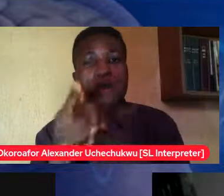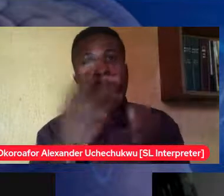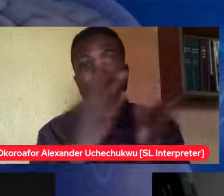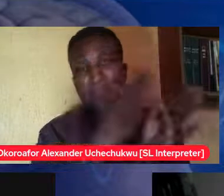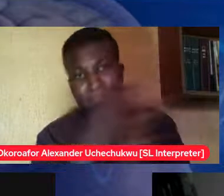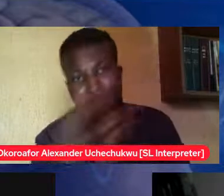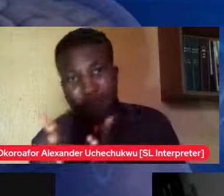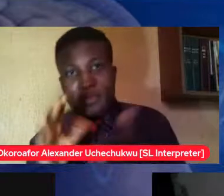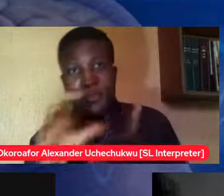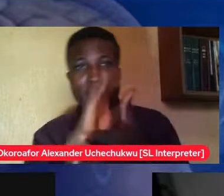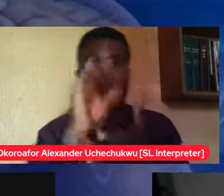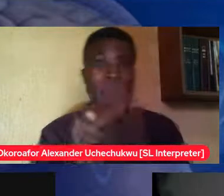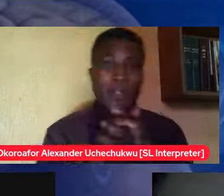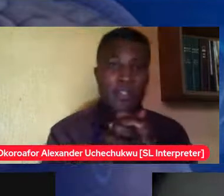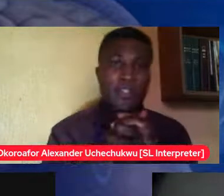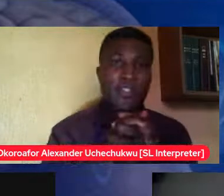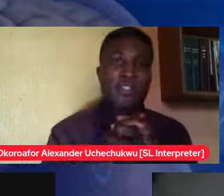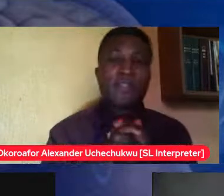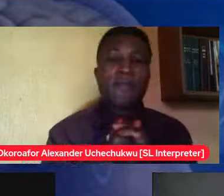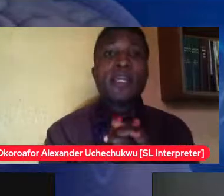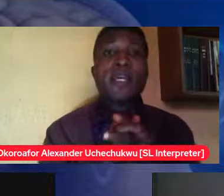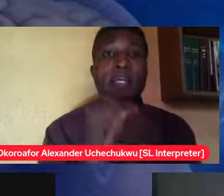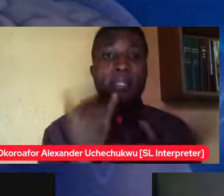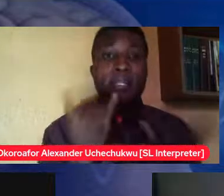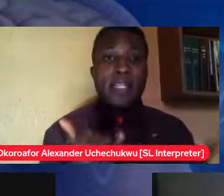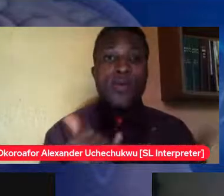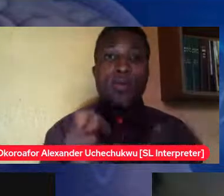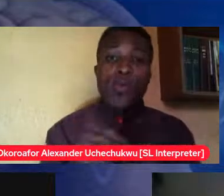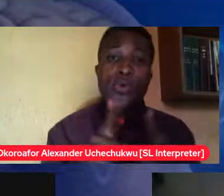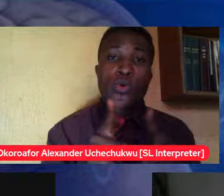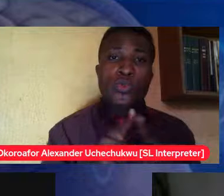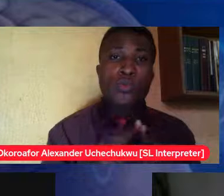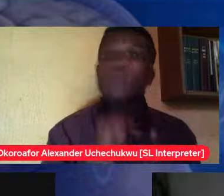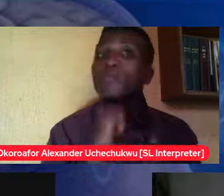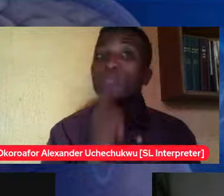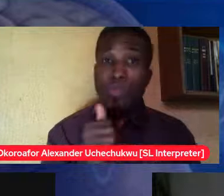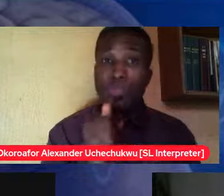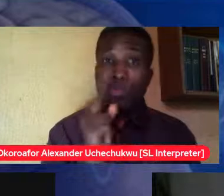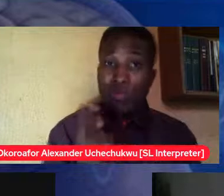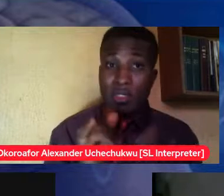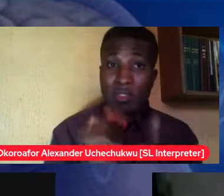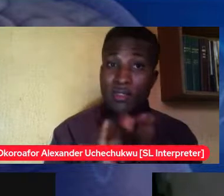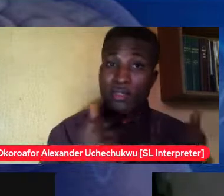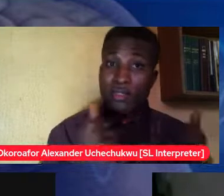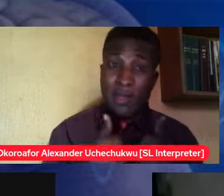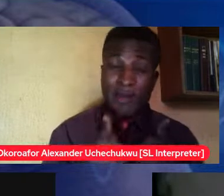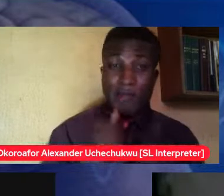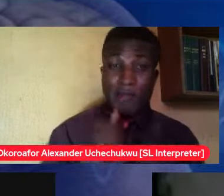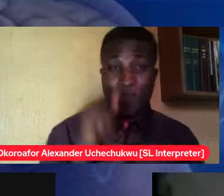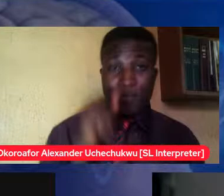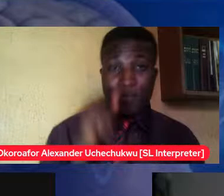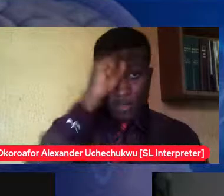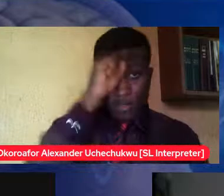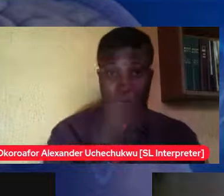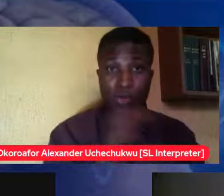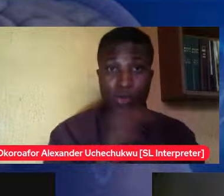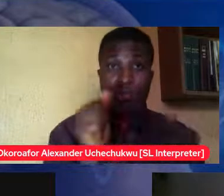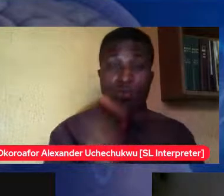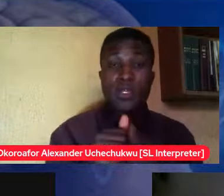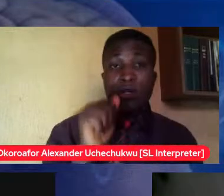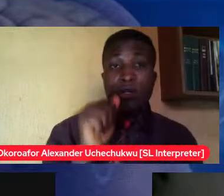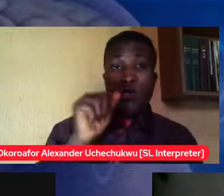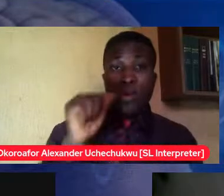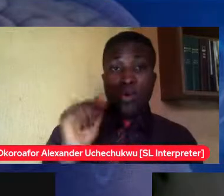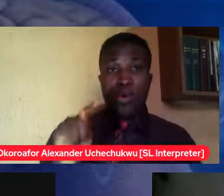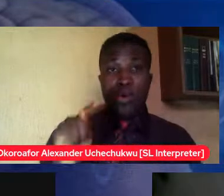a son with autism i also had a brother with autism my brother passed three years ago but um in his